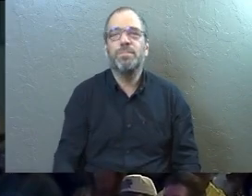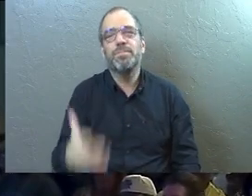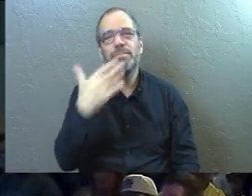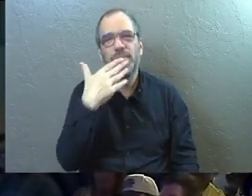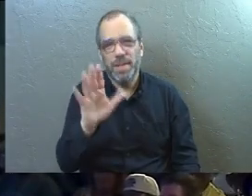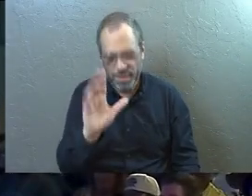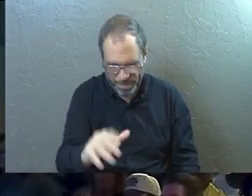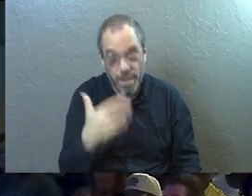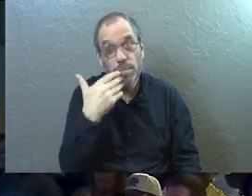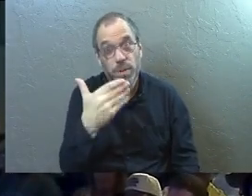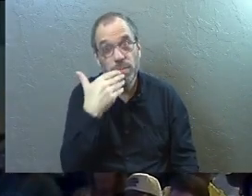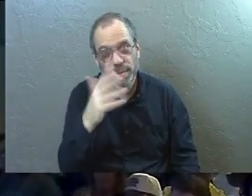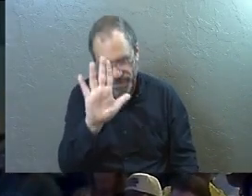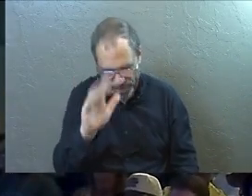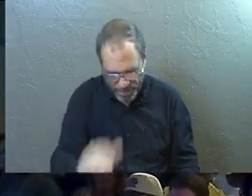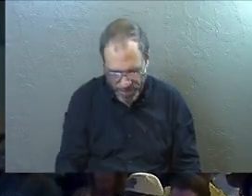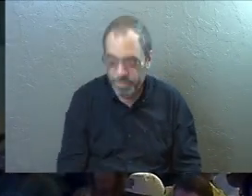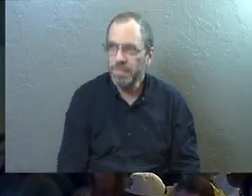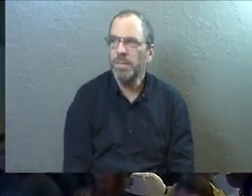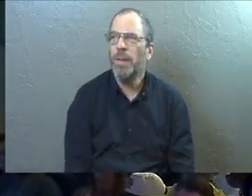Thanks, man. Appreciate it.